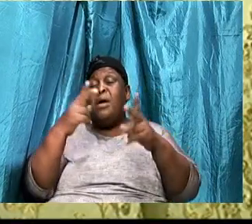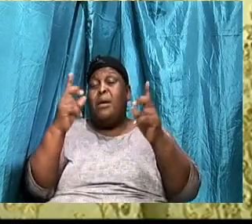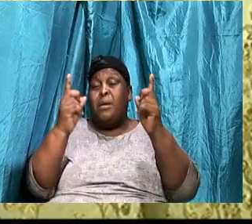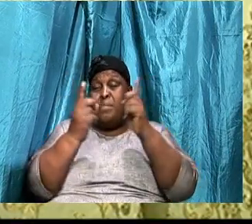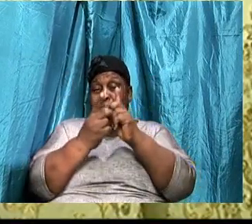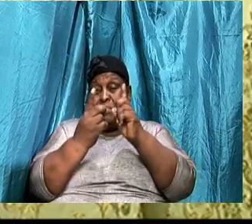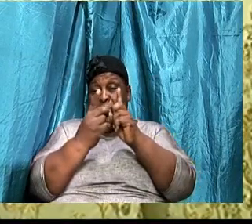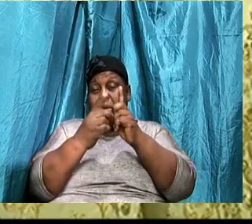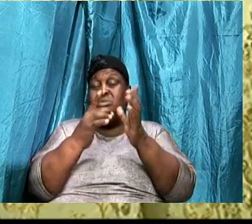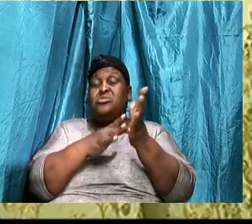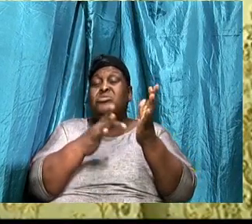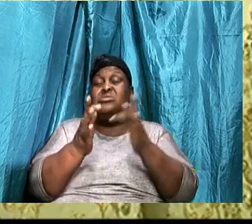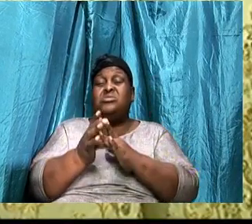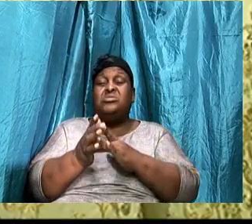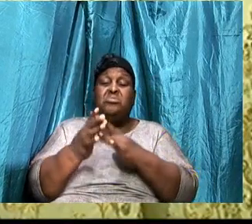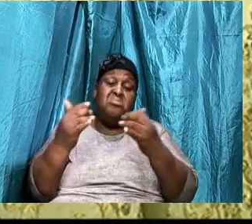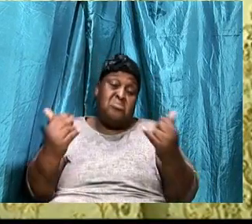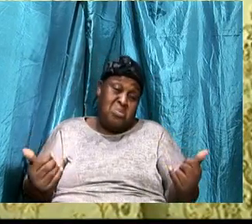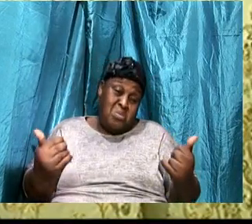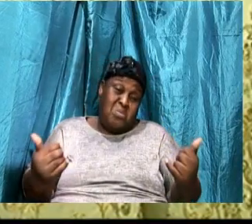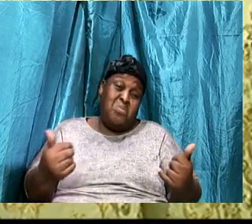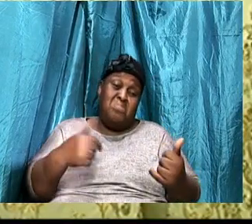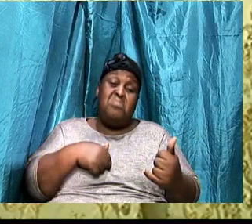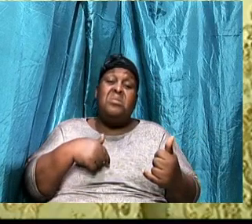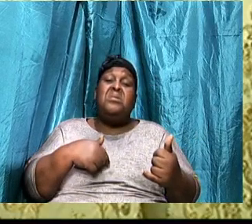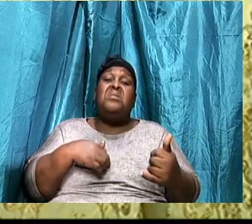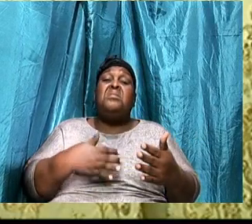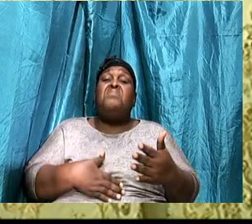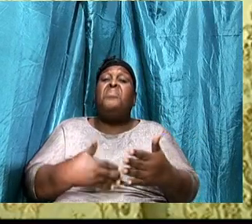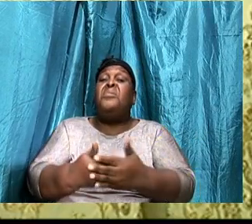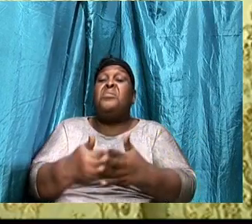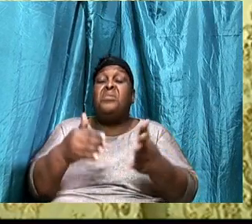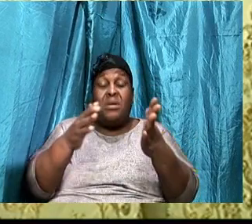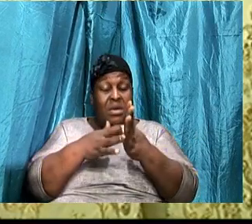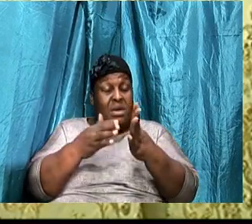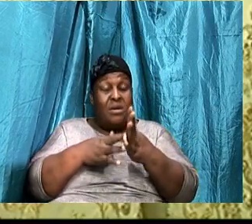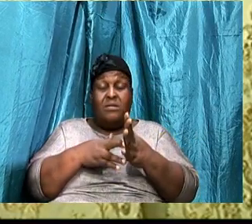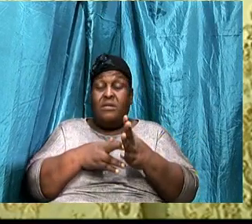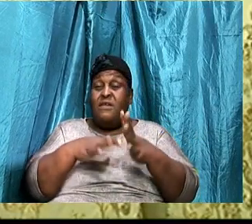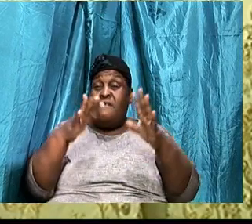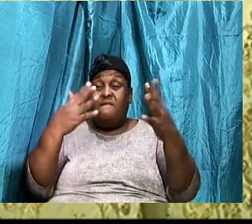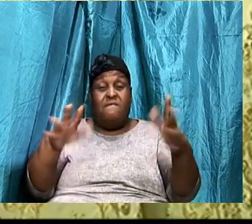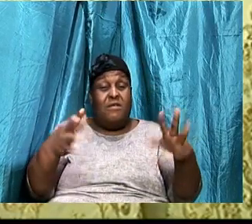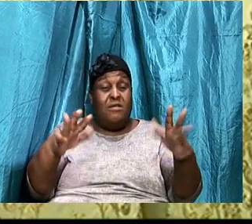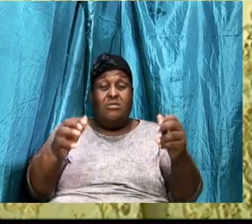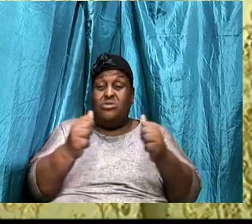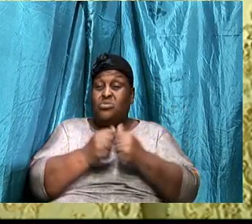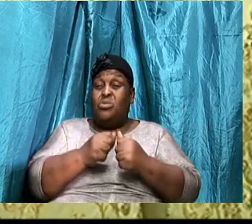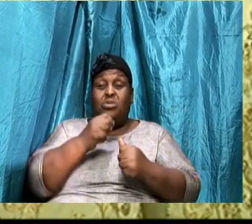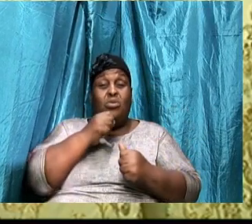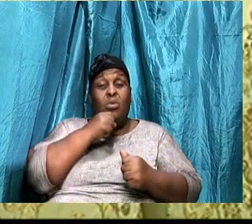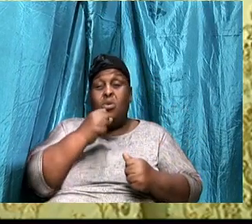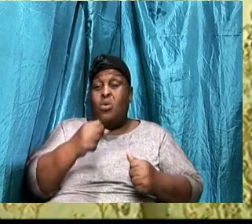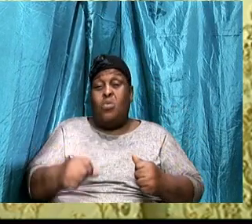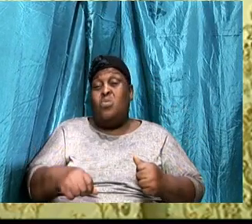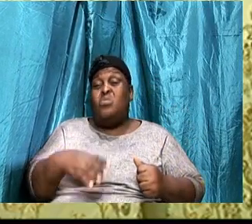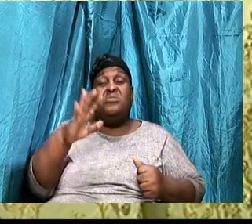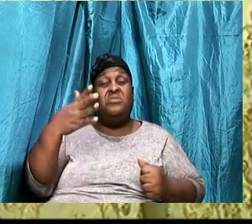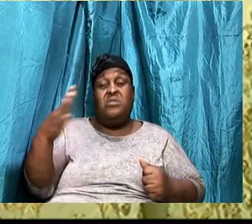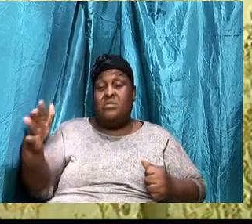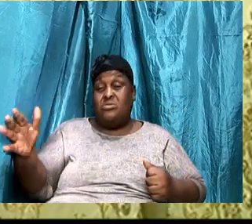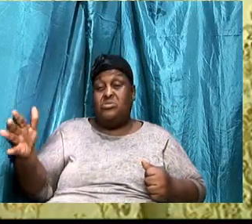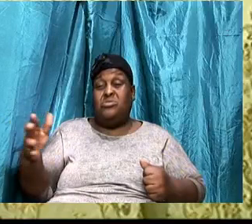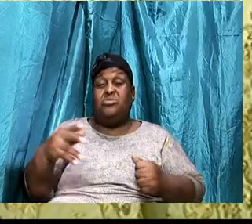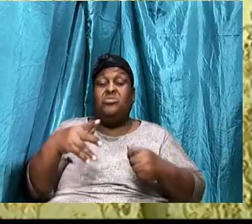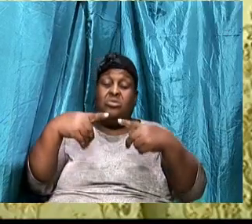am in Christ, I don't do those things anymore. Now that I am in Christ, I try